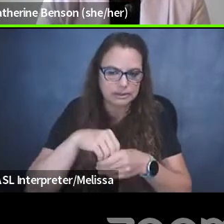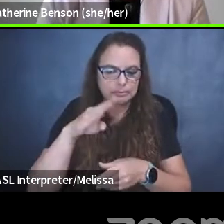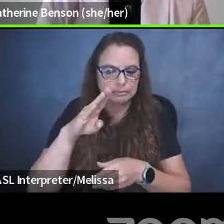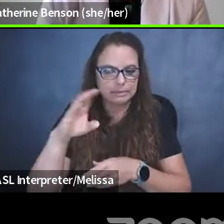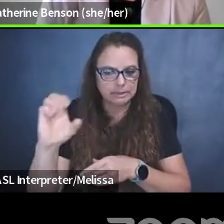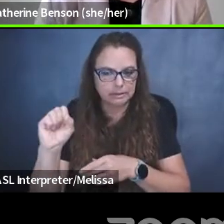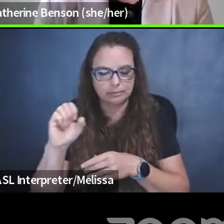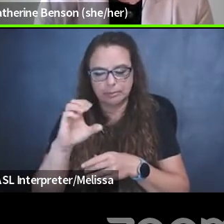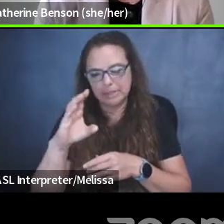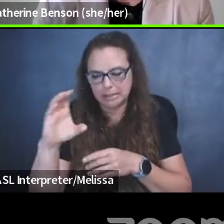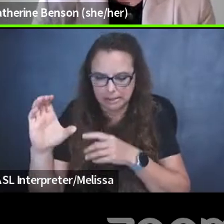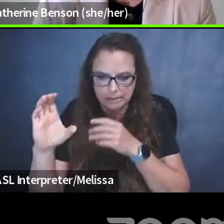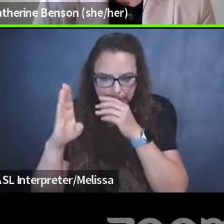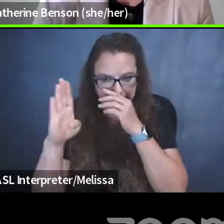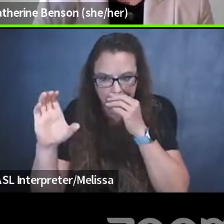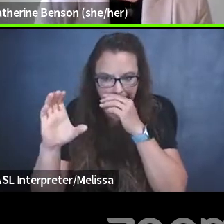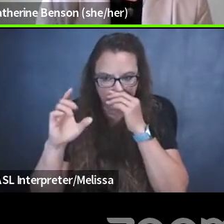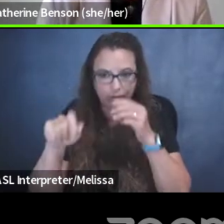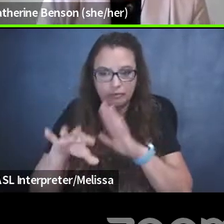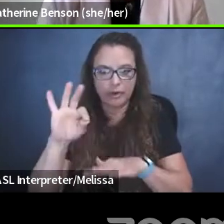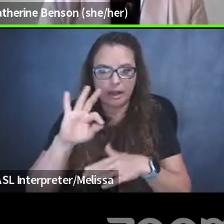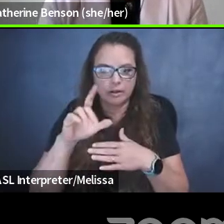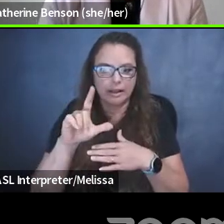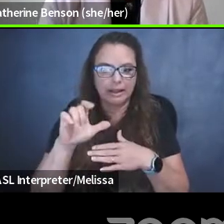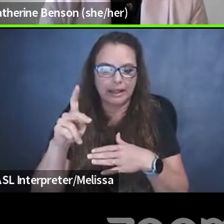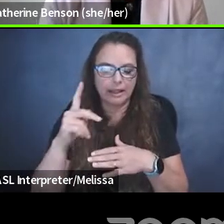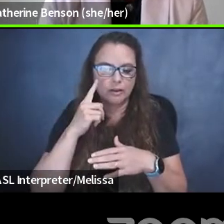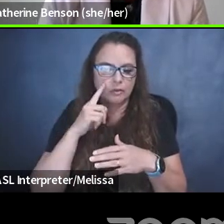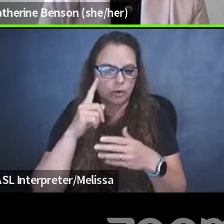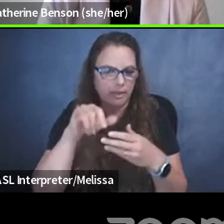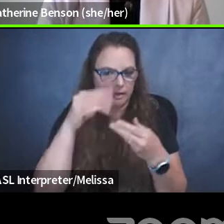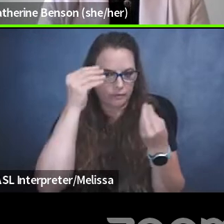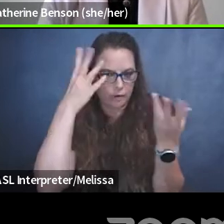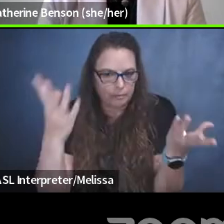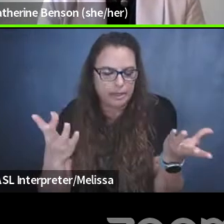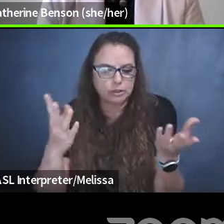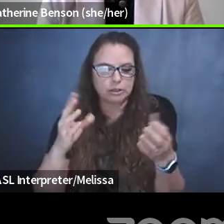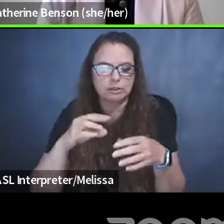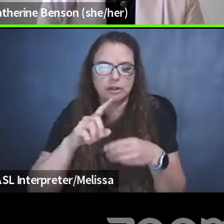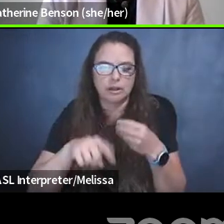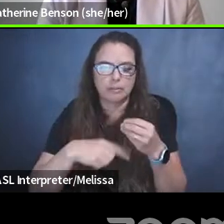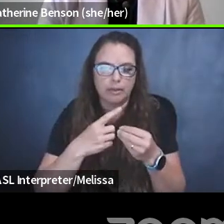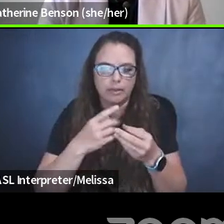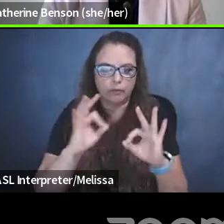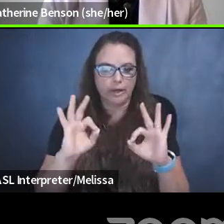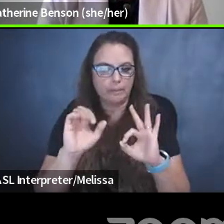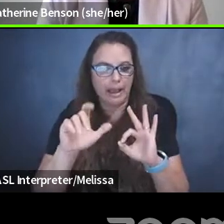You can find the links to the information about the Student Press Freedom Act campaign in the chat now.